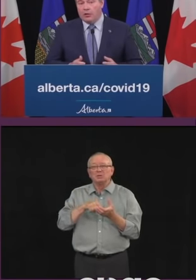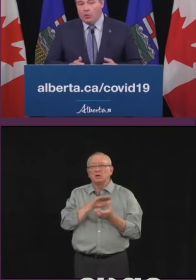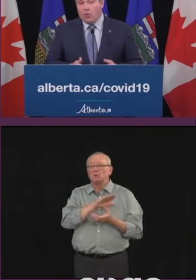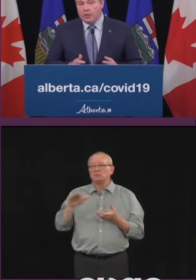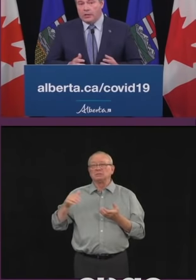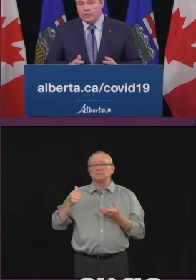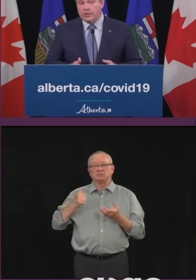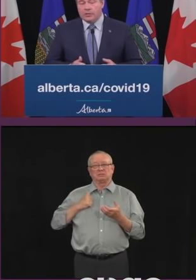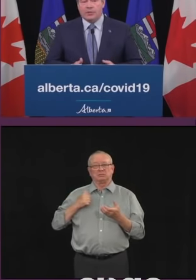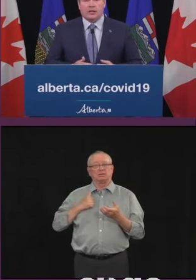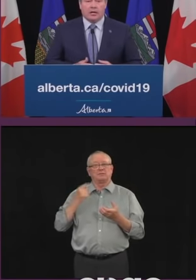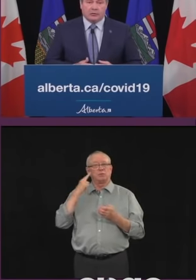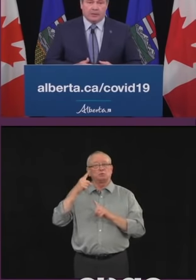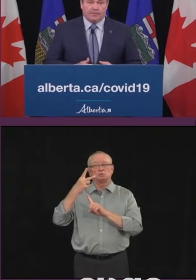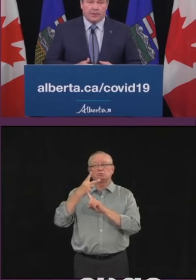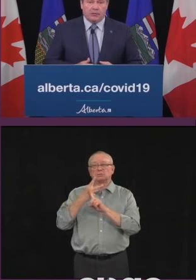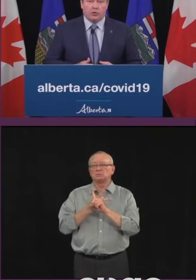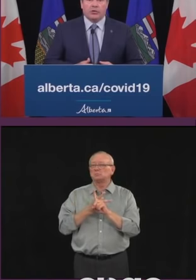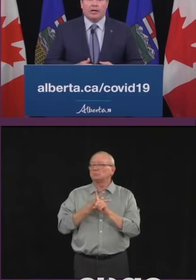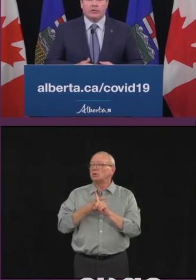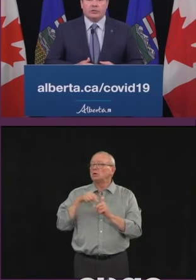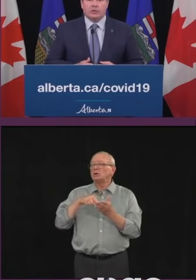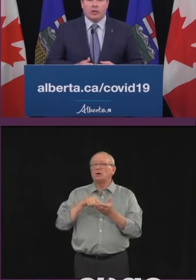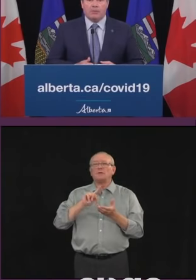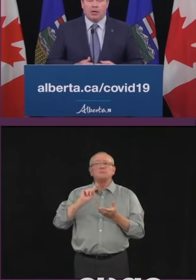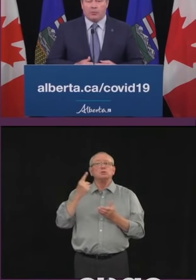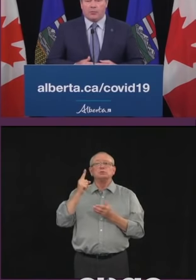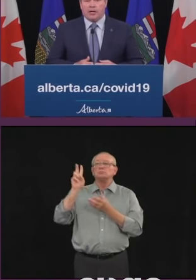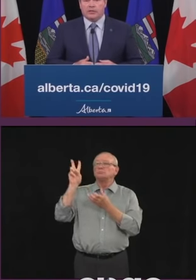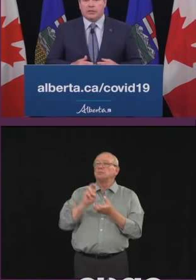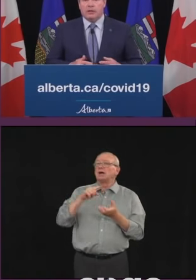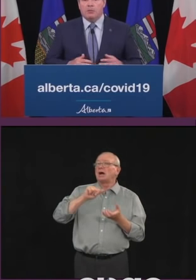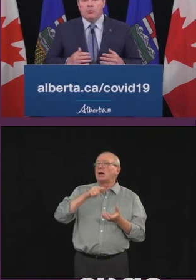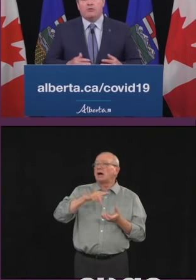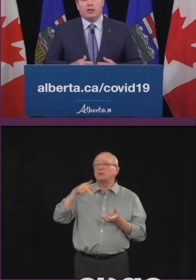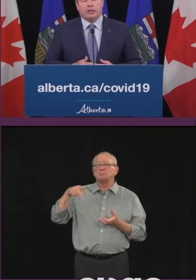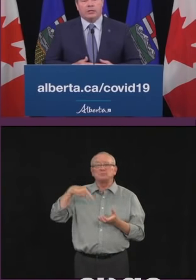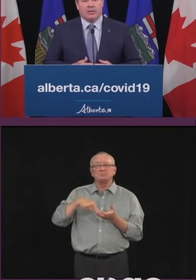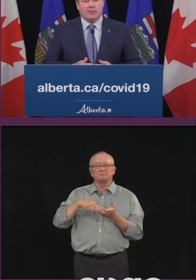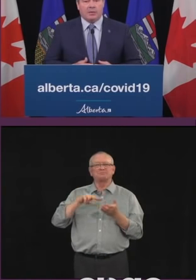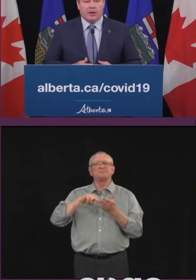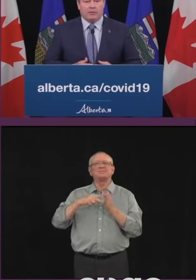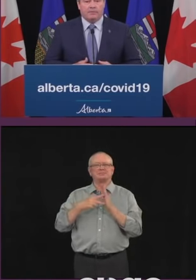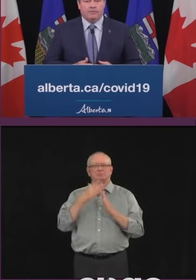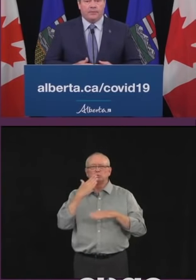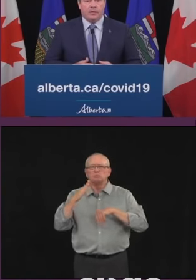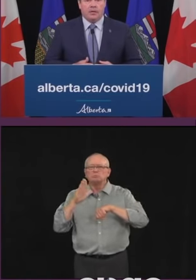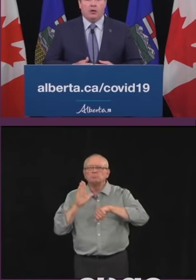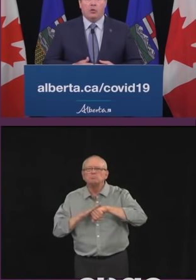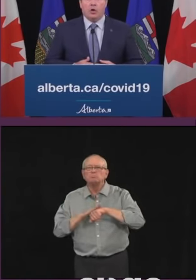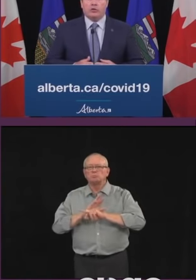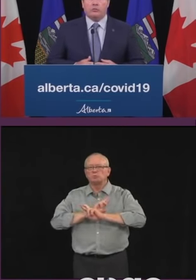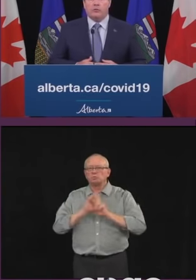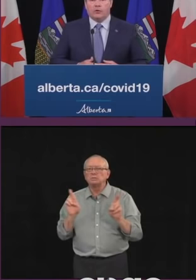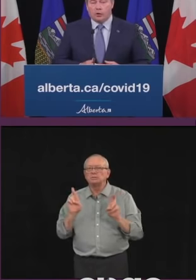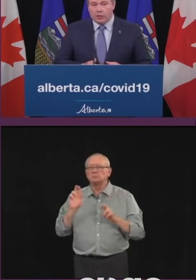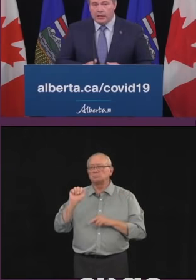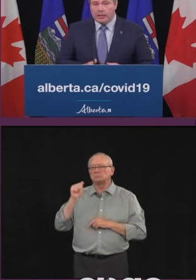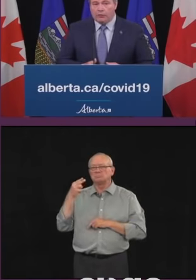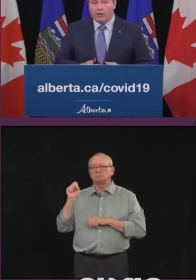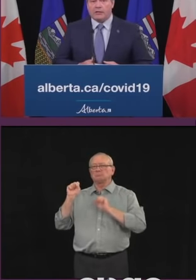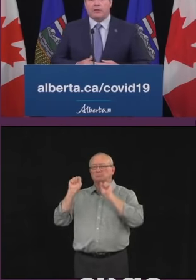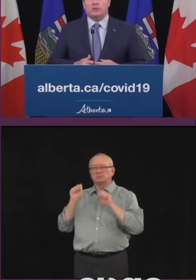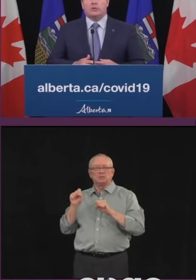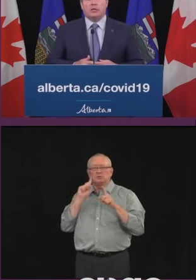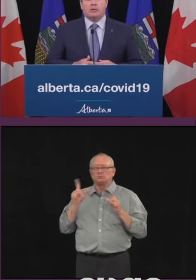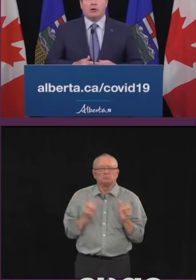early warning system in the country which allows us to jump on outbreaks and move quickly to stamp them out. We also moved early